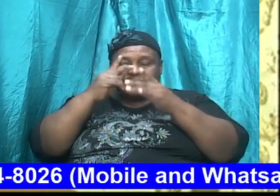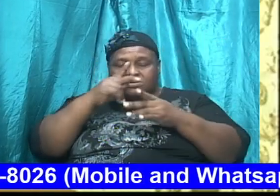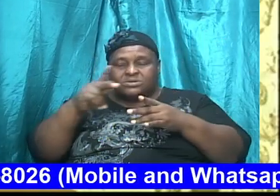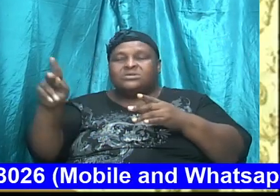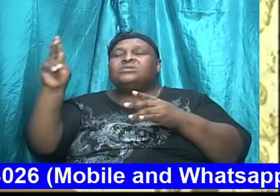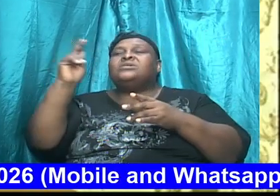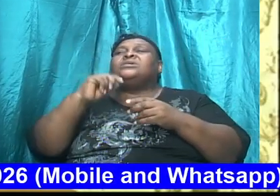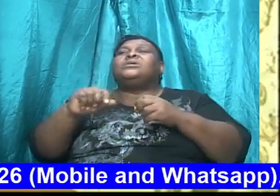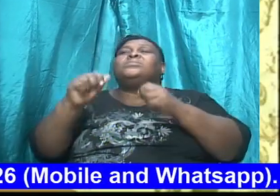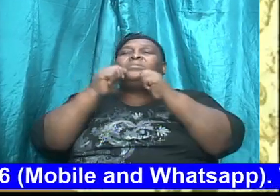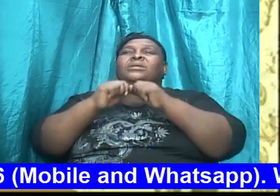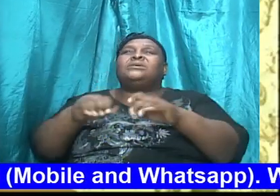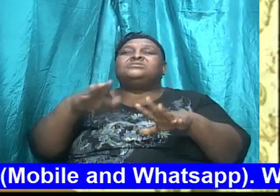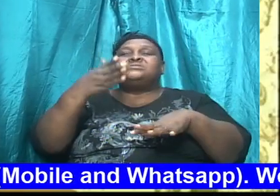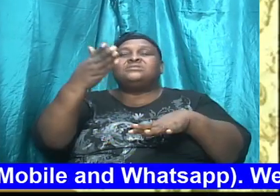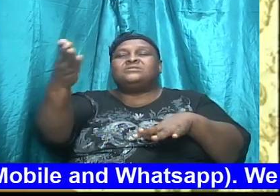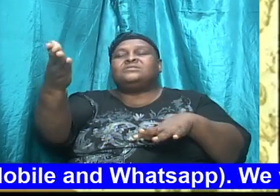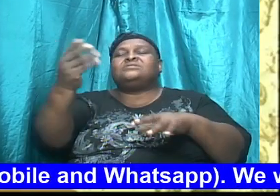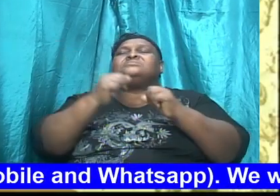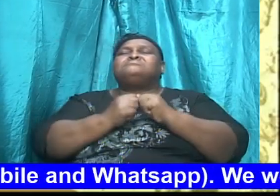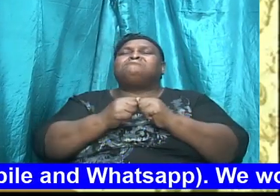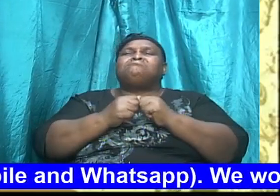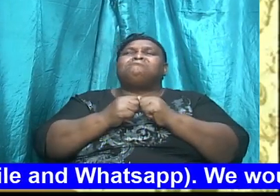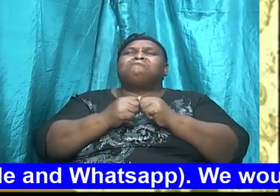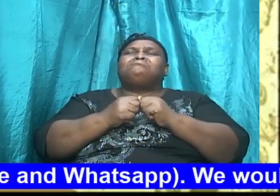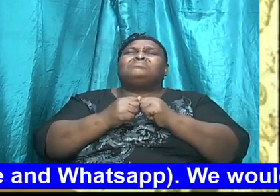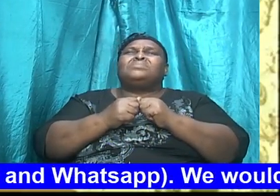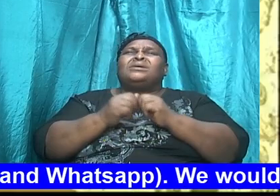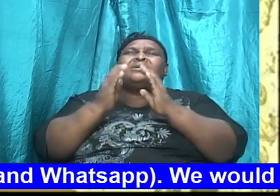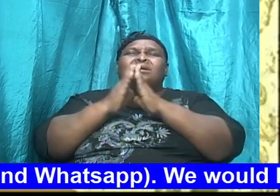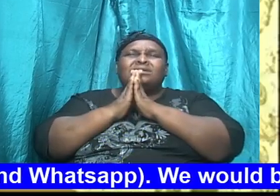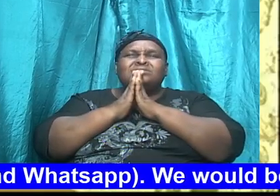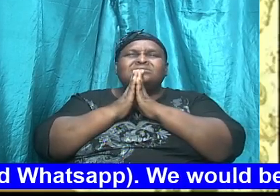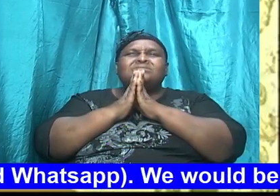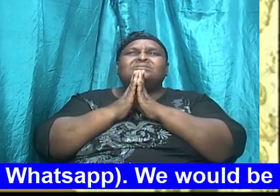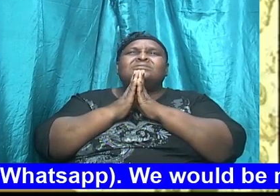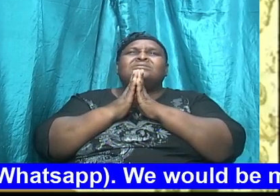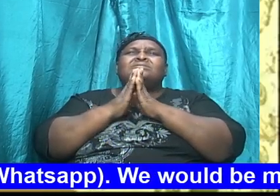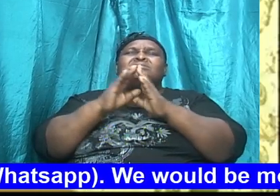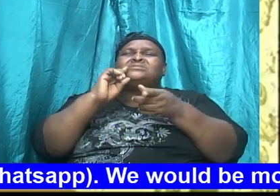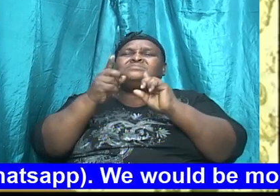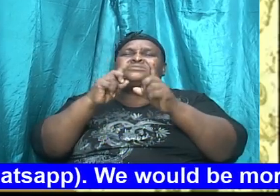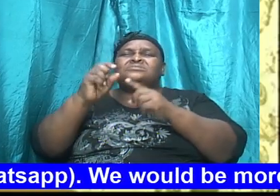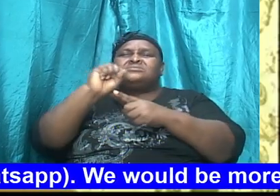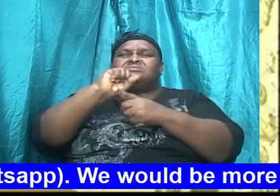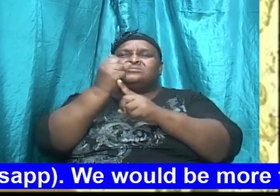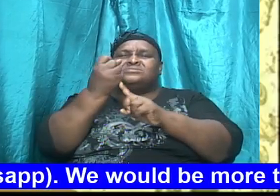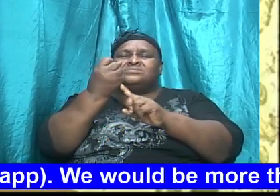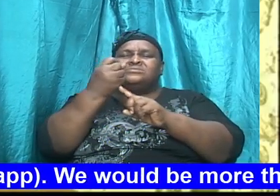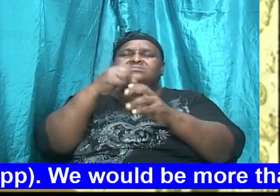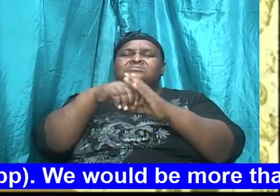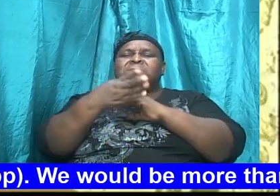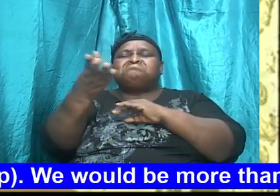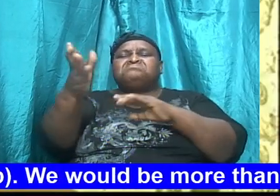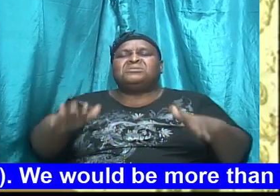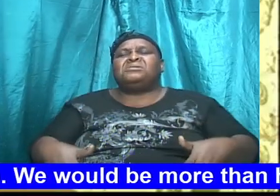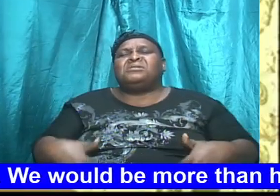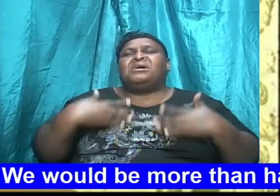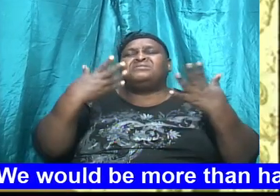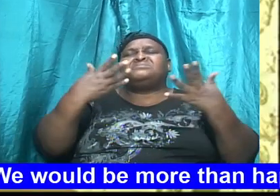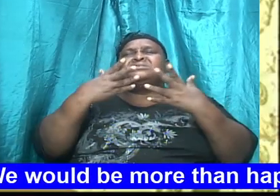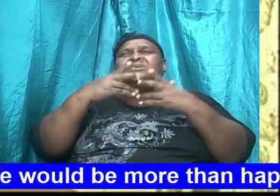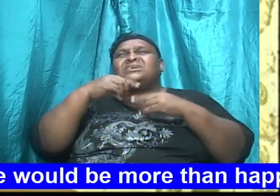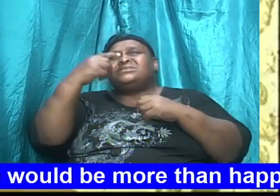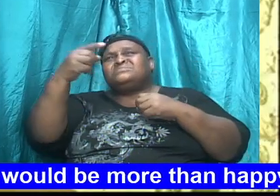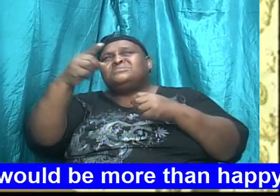dear God, we pray that you will bless them tremendously. We ask you, dear God, to speak to the situation in their lives. Oh Lord God, we want to